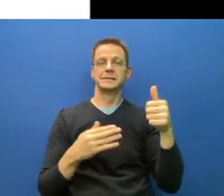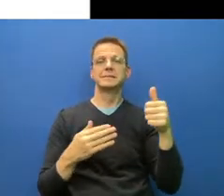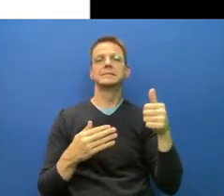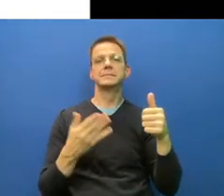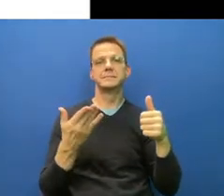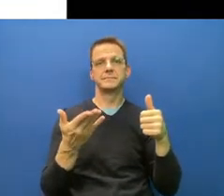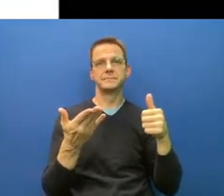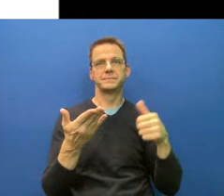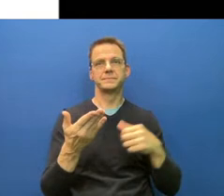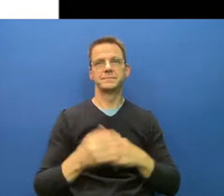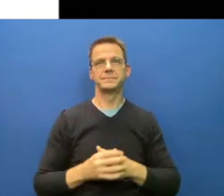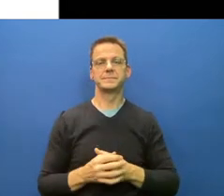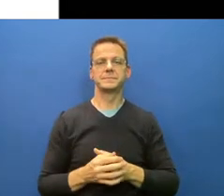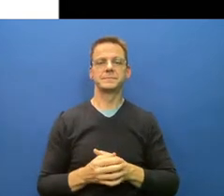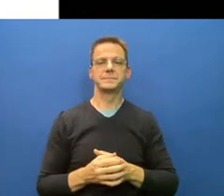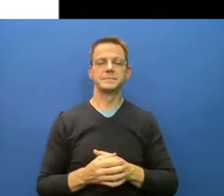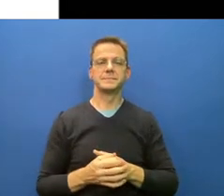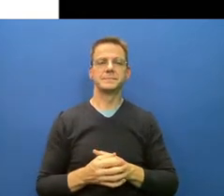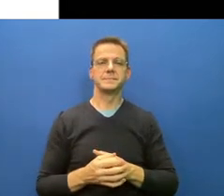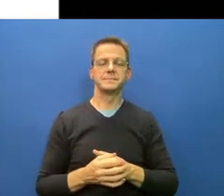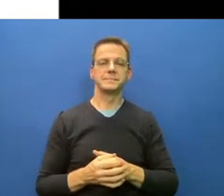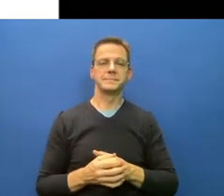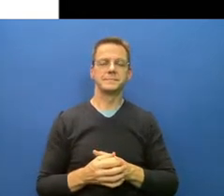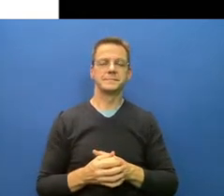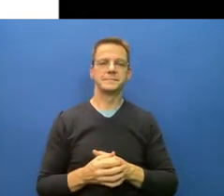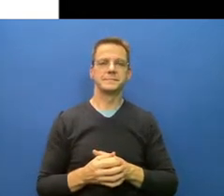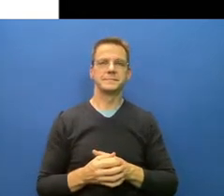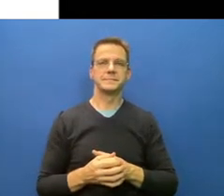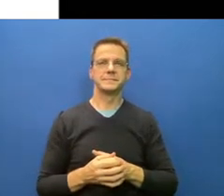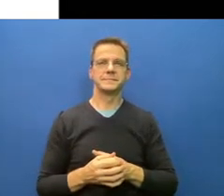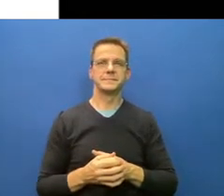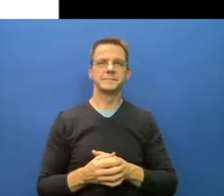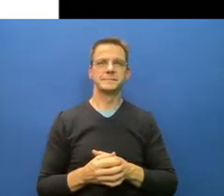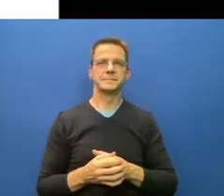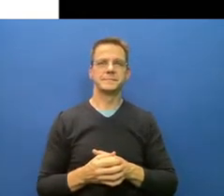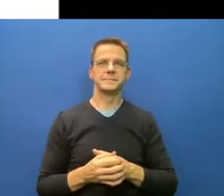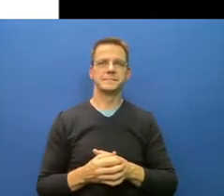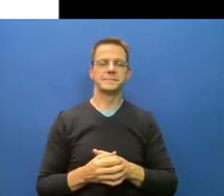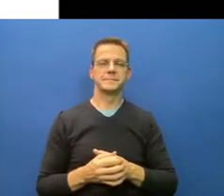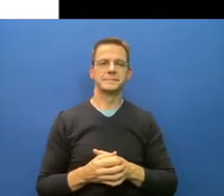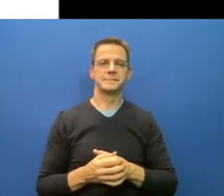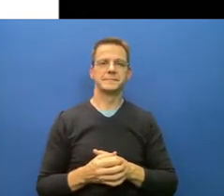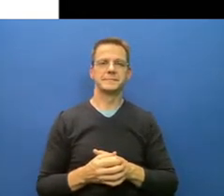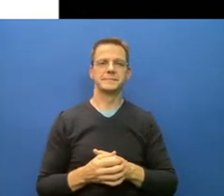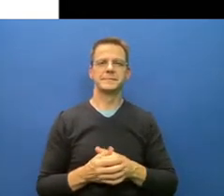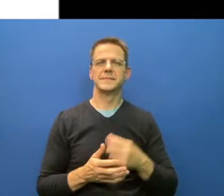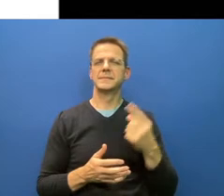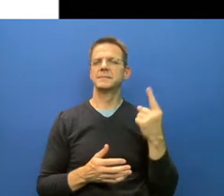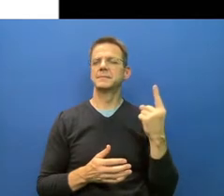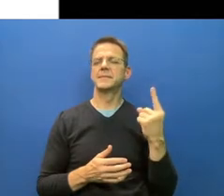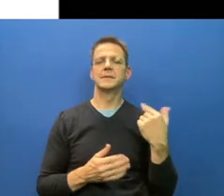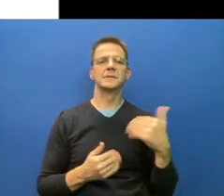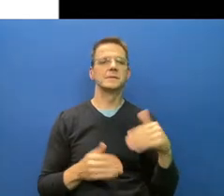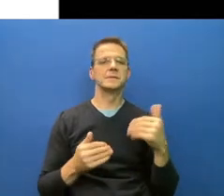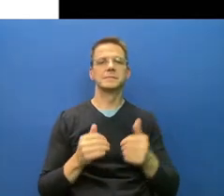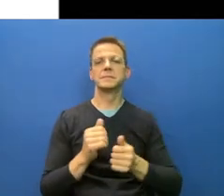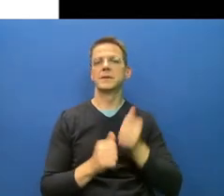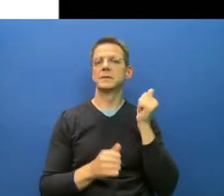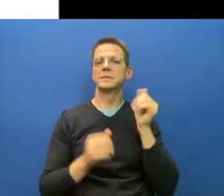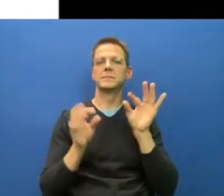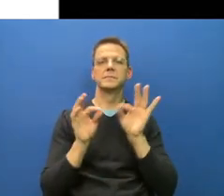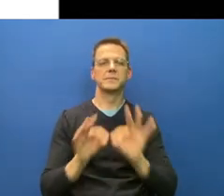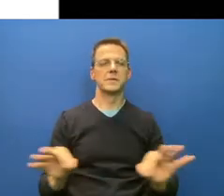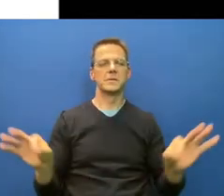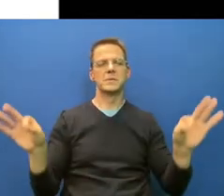So one of the most important, to me, feature of the spread or property of how